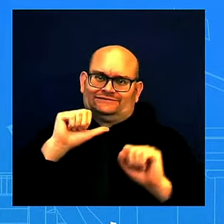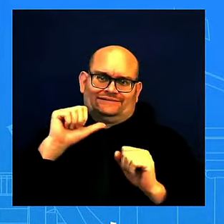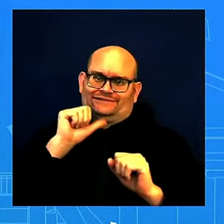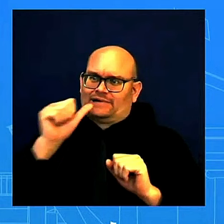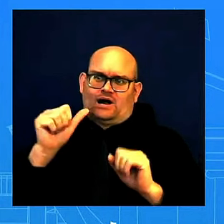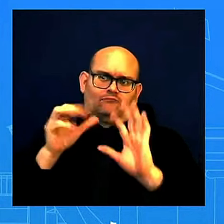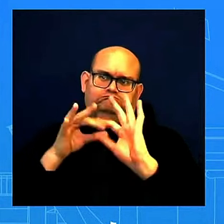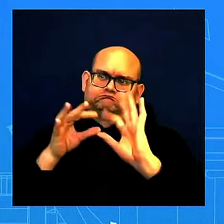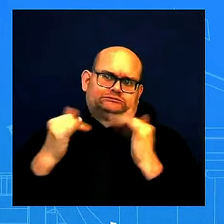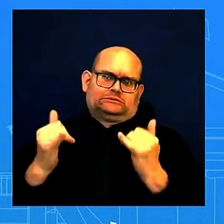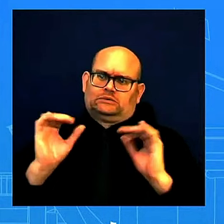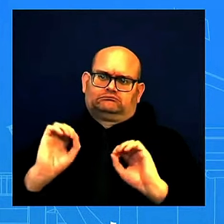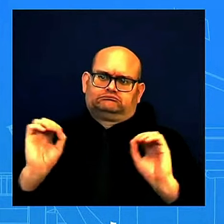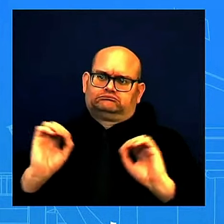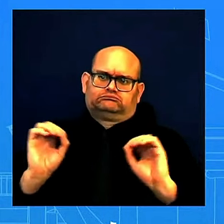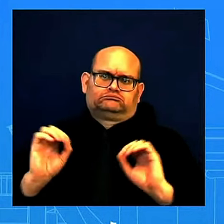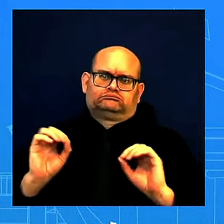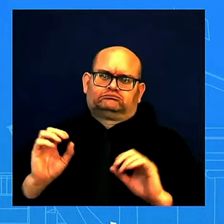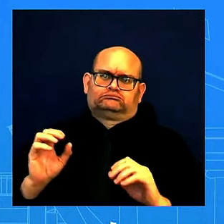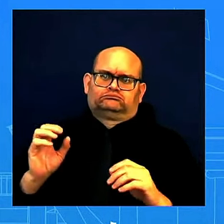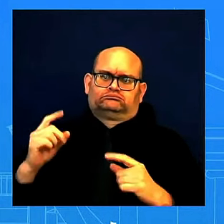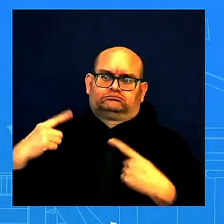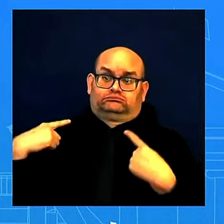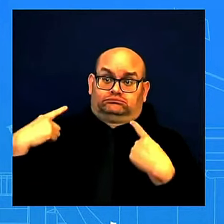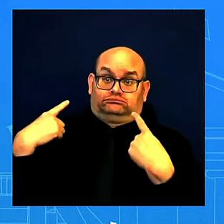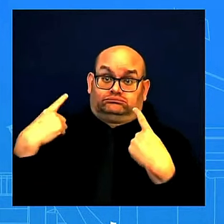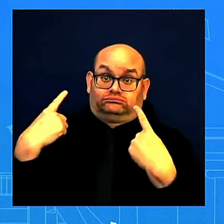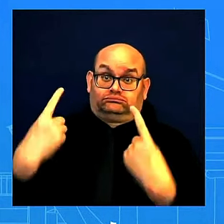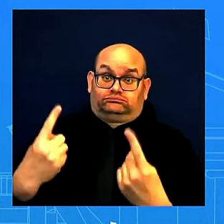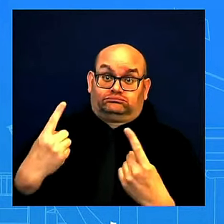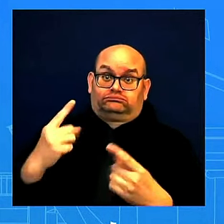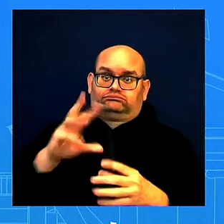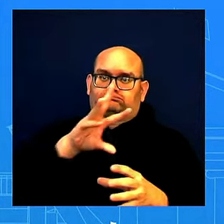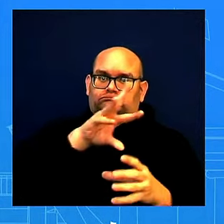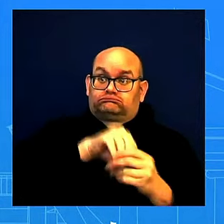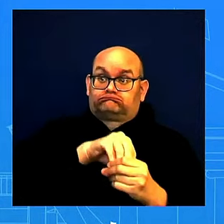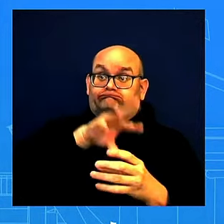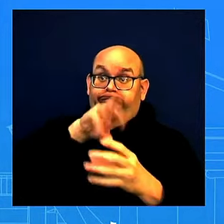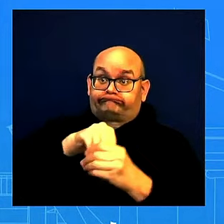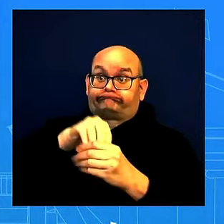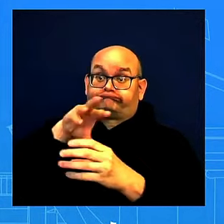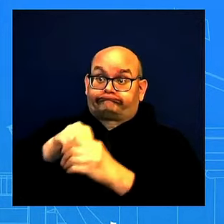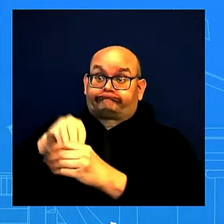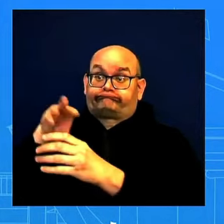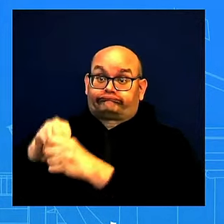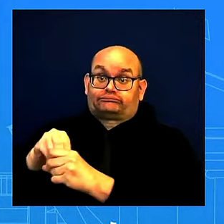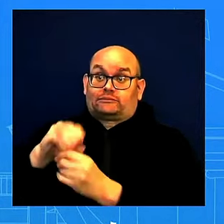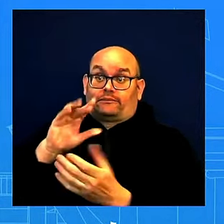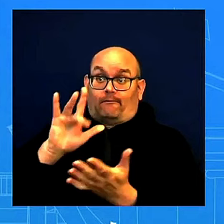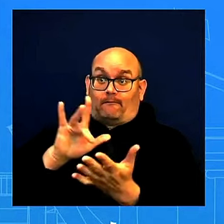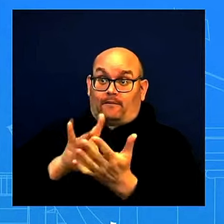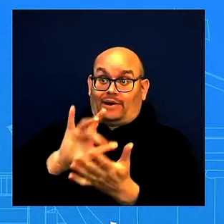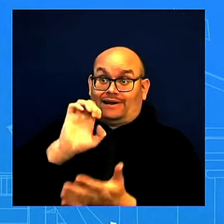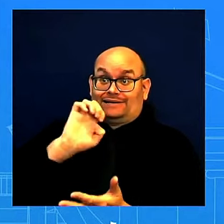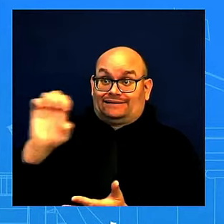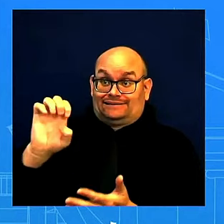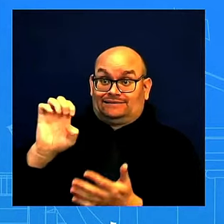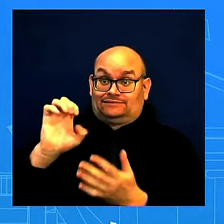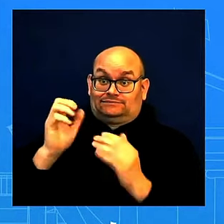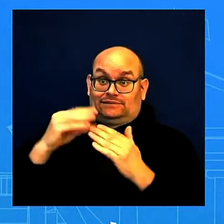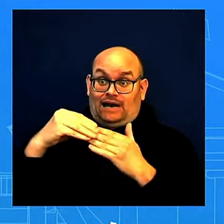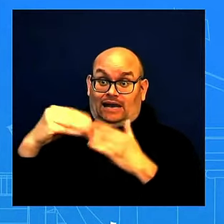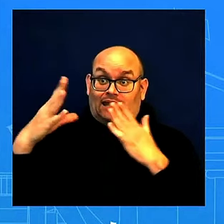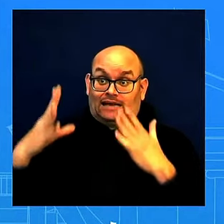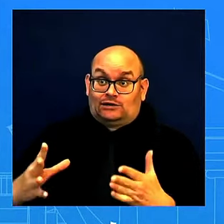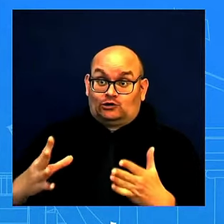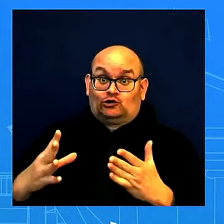engaged these past couple of days with Middle East leaders. His team is continuing to engage as well with these diplomatic conversations. What we want